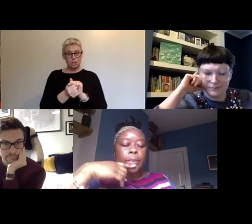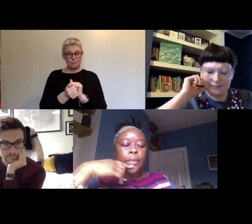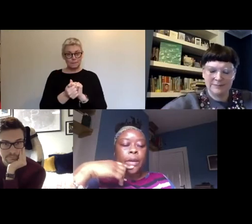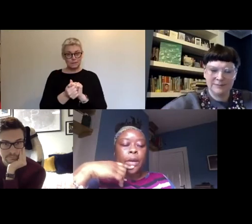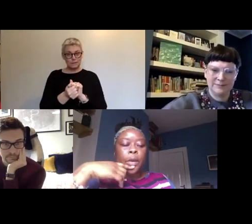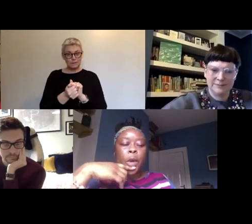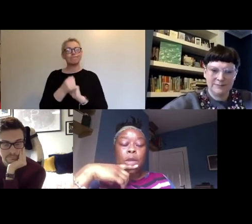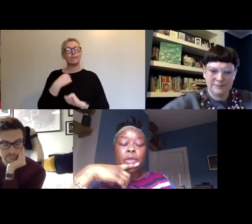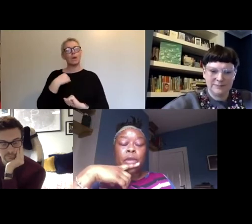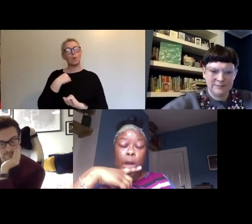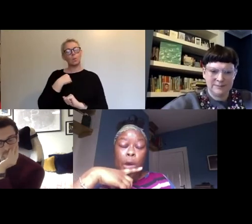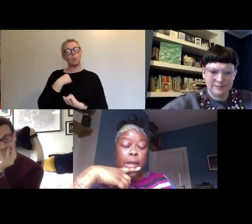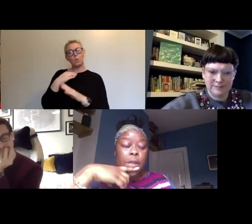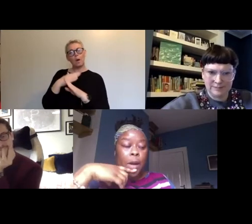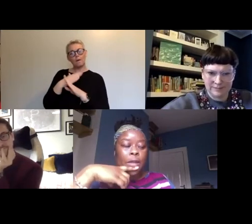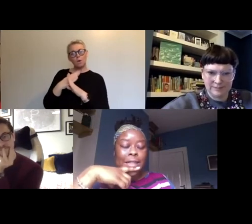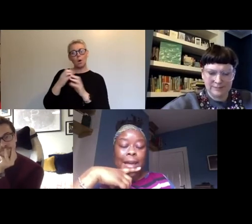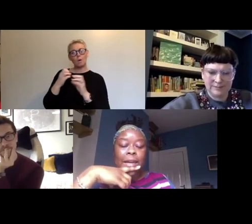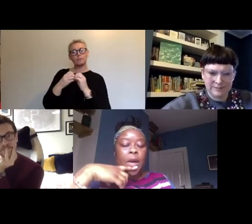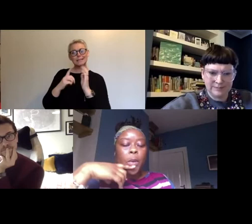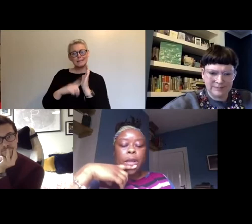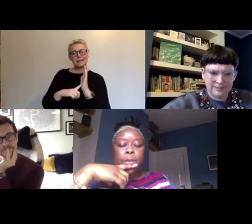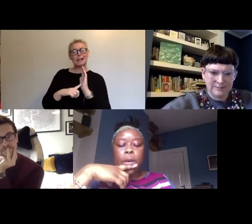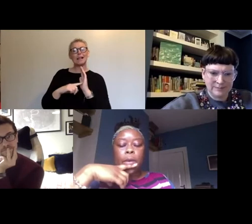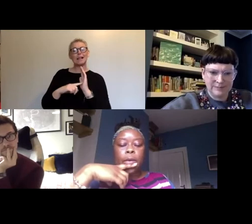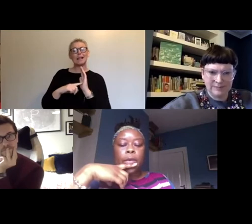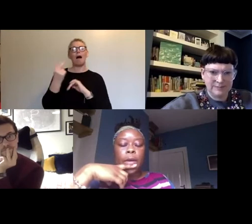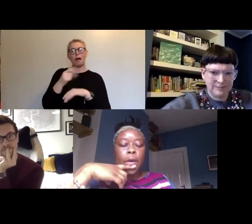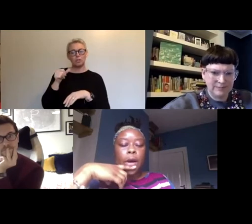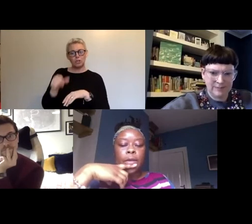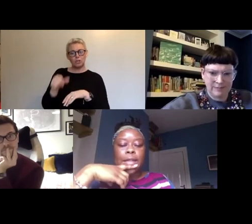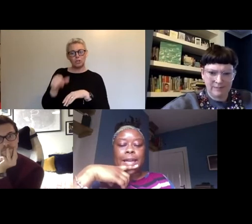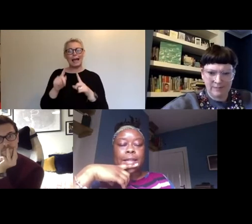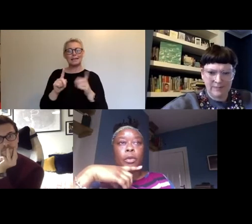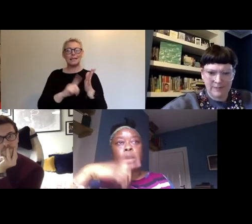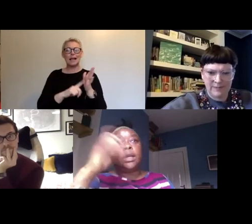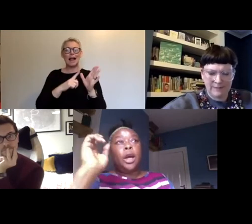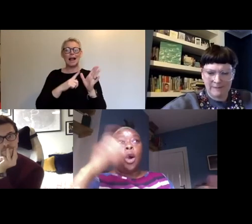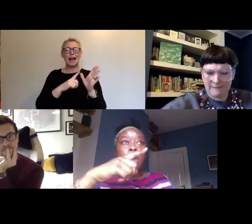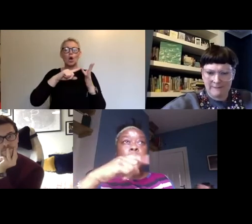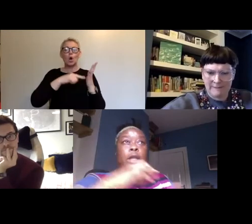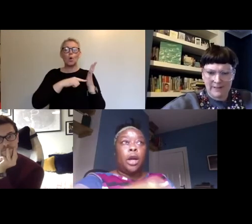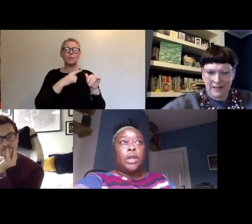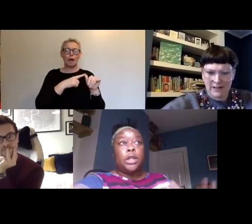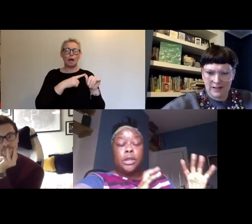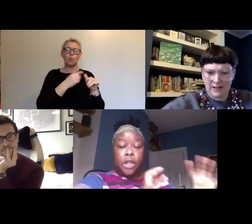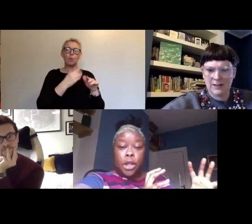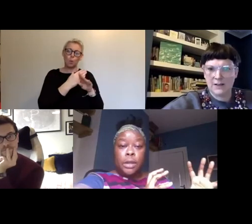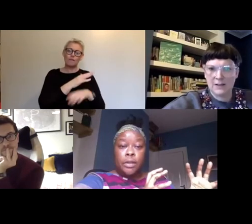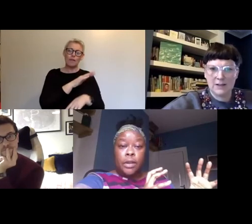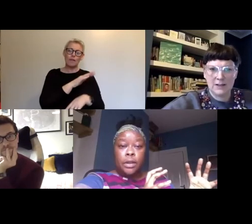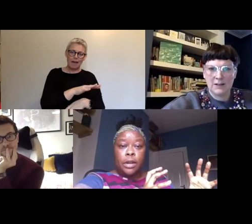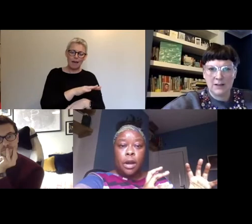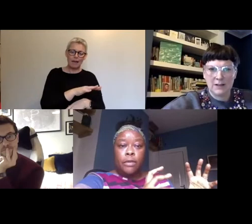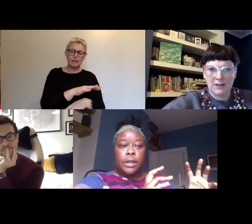worked with Lakota as well on the day with on carnival day itself. We'd hop over to Lakota to show